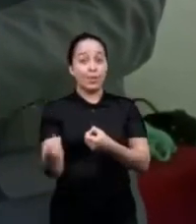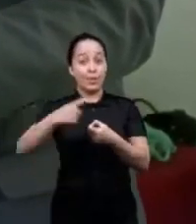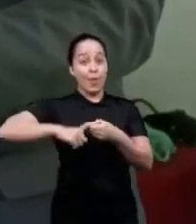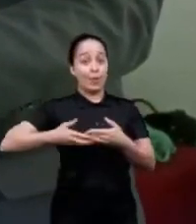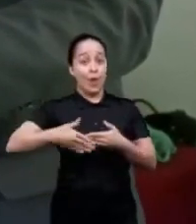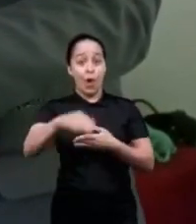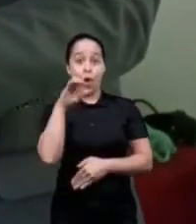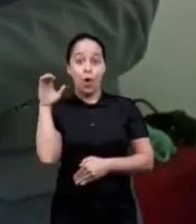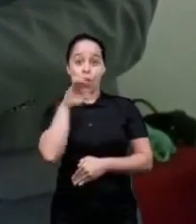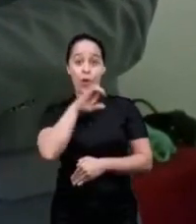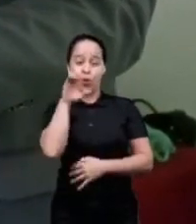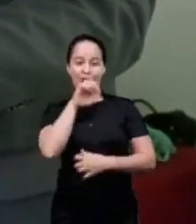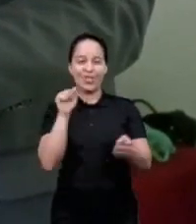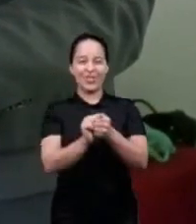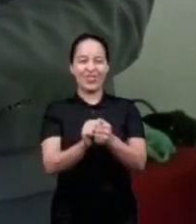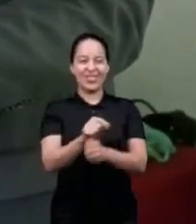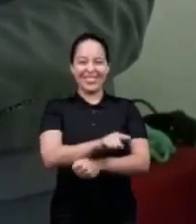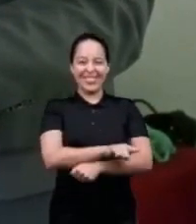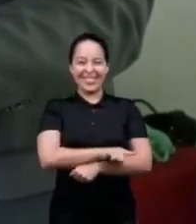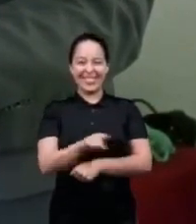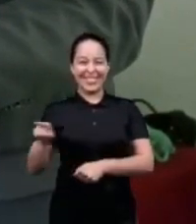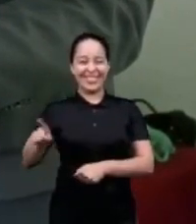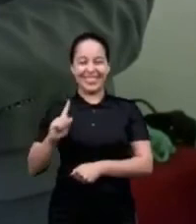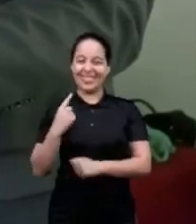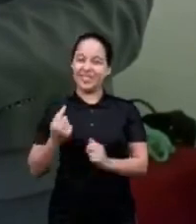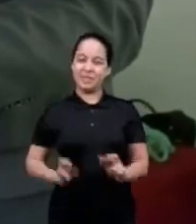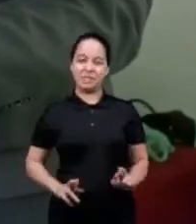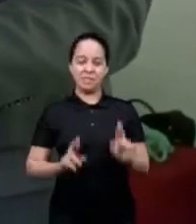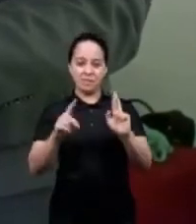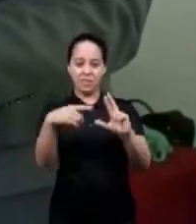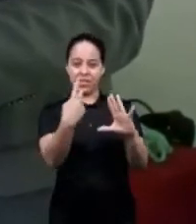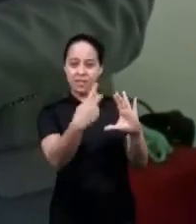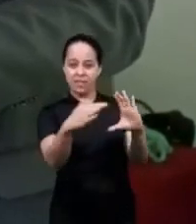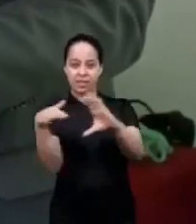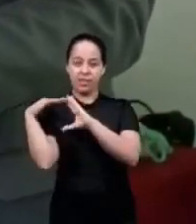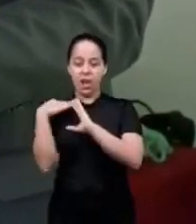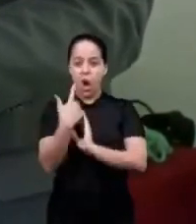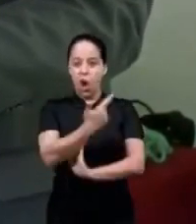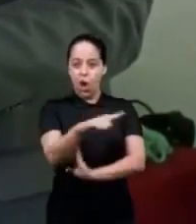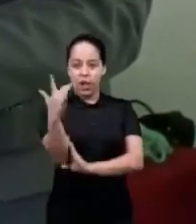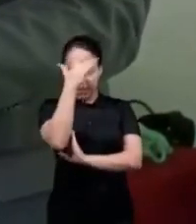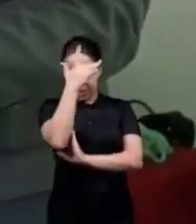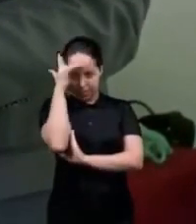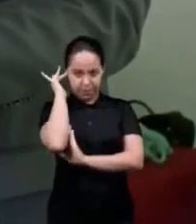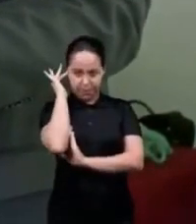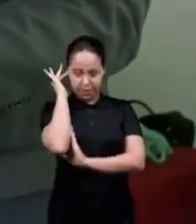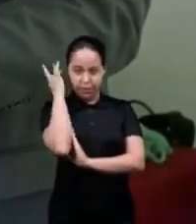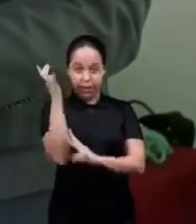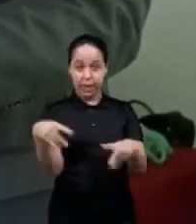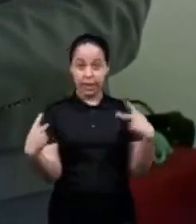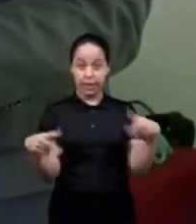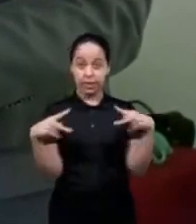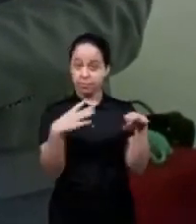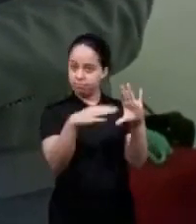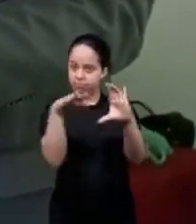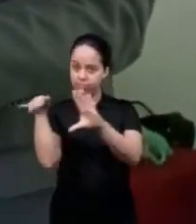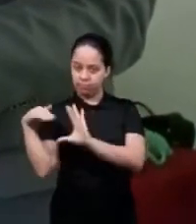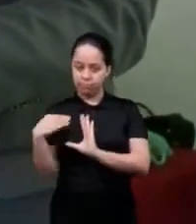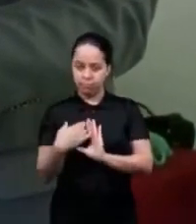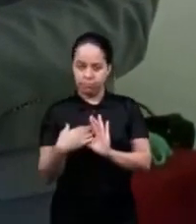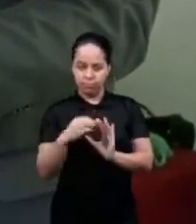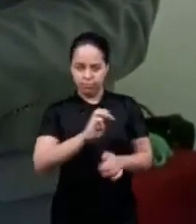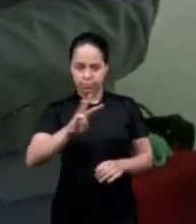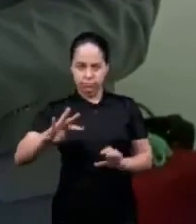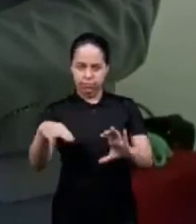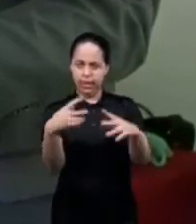as quick as possible with you again may you pass this link to others of these topics to take and we want to help